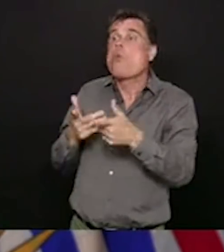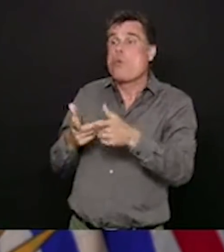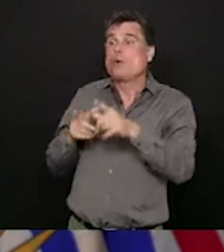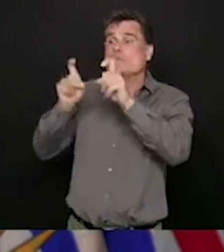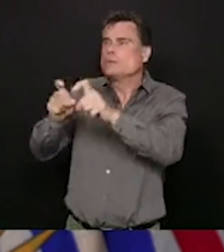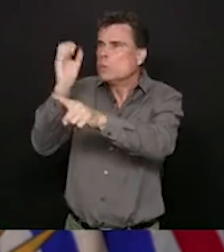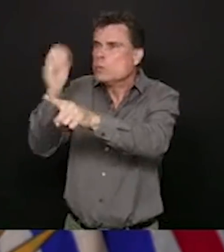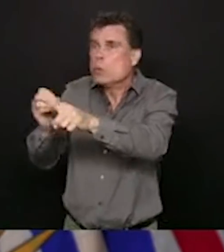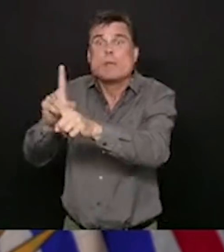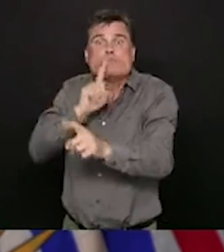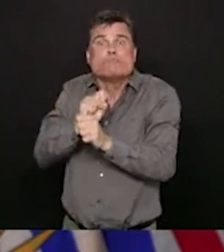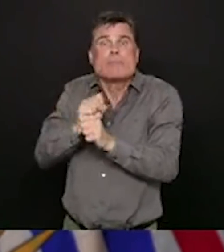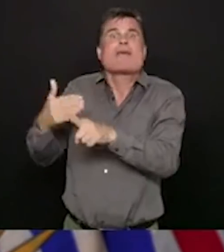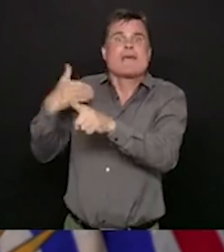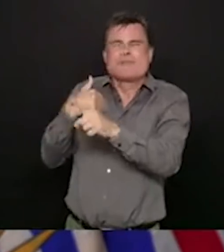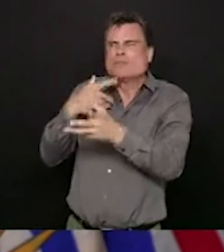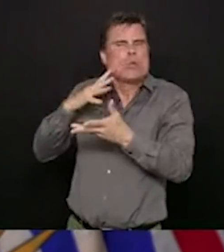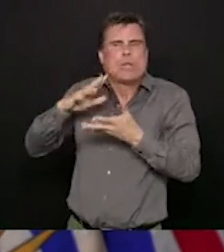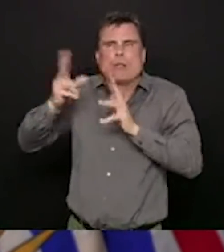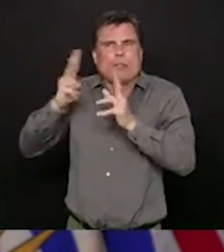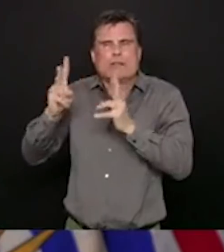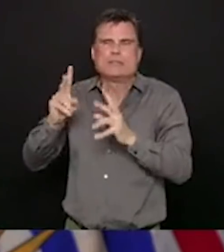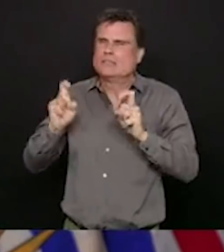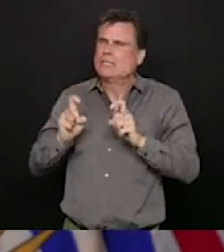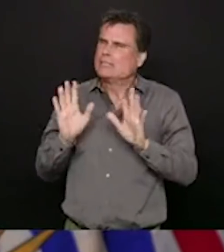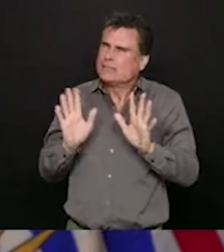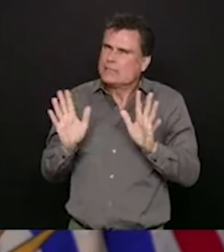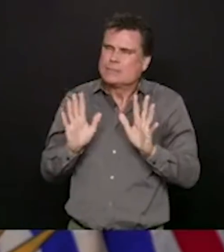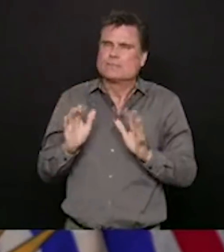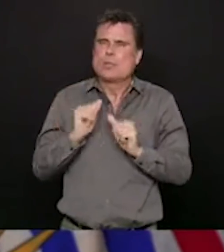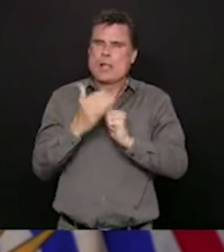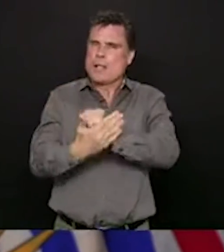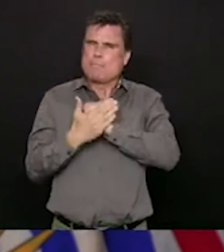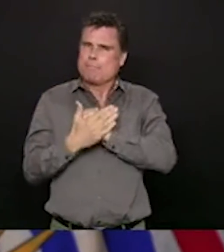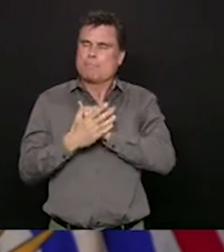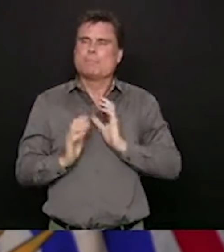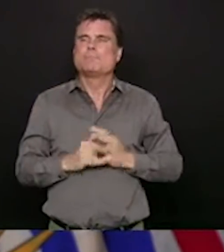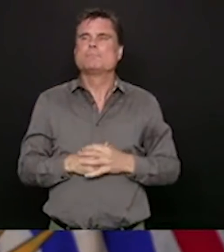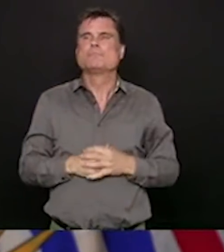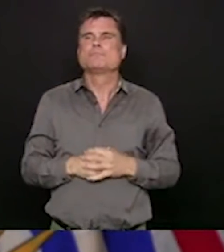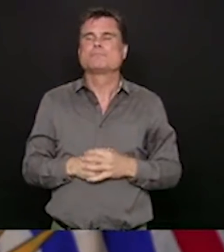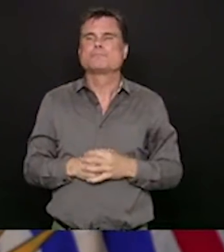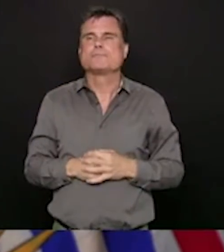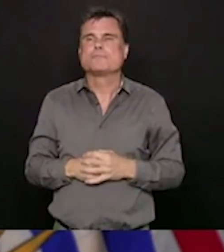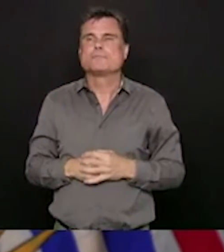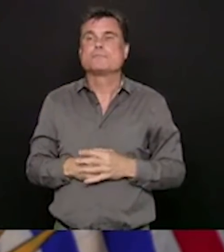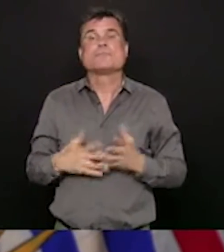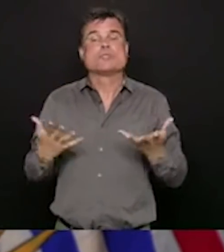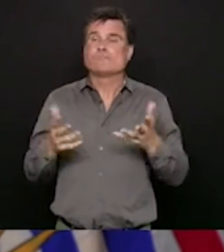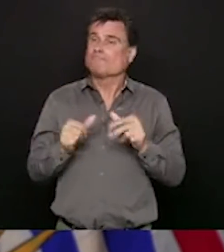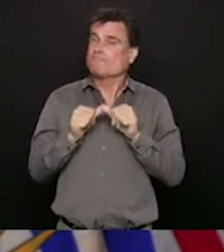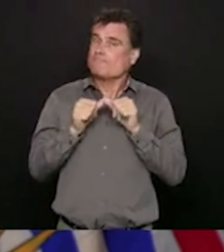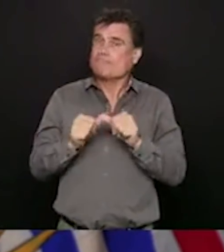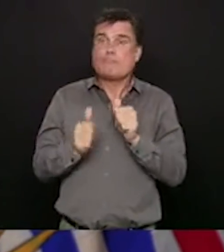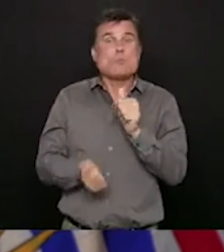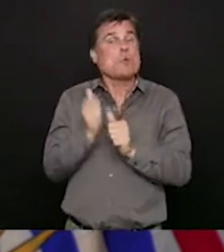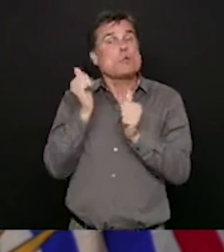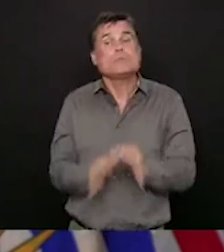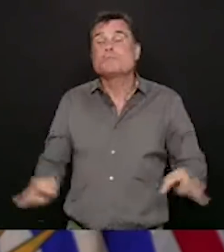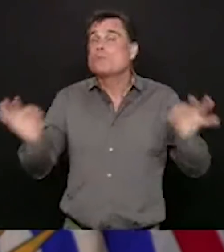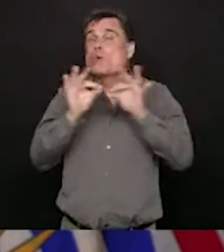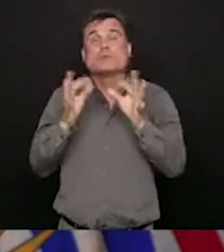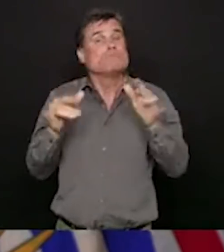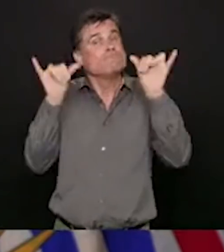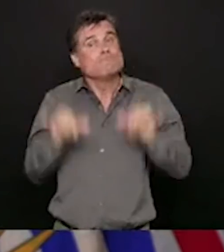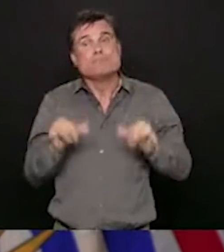and the most important things we need to continue to do in our communities, all of us now, is to continue to clean our hands regularly,